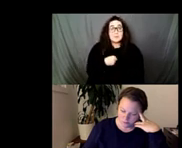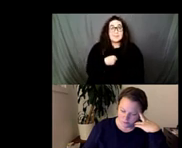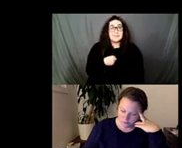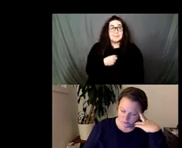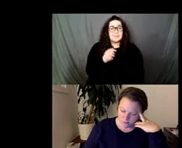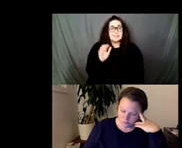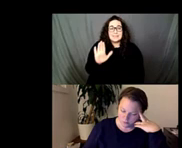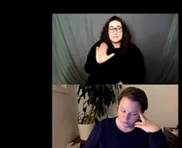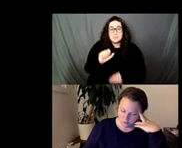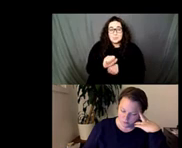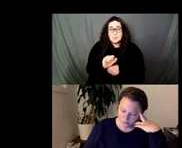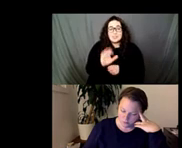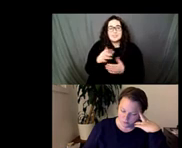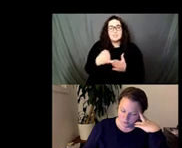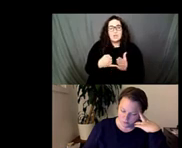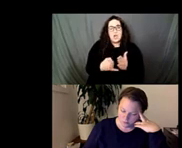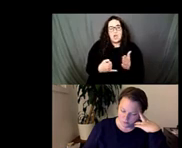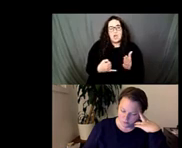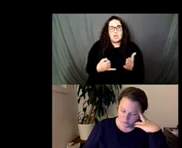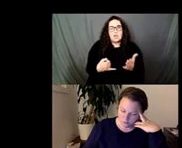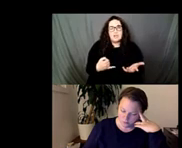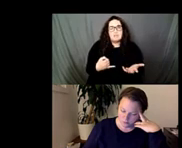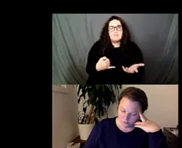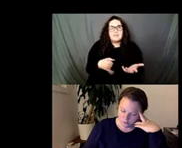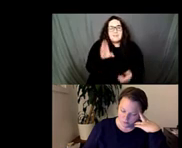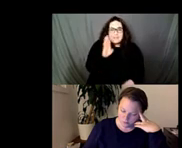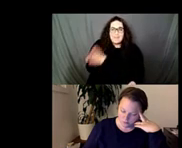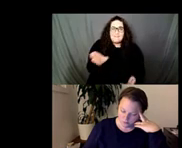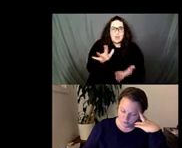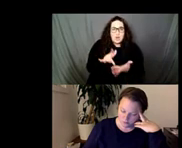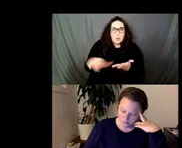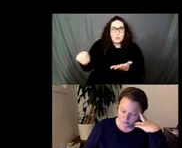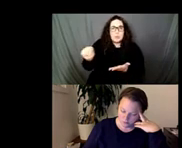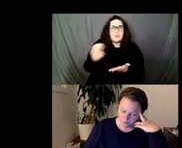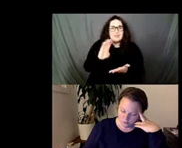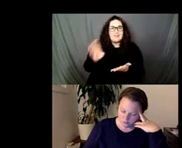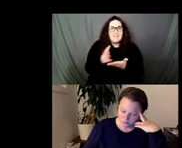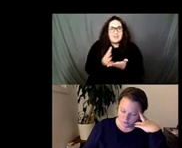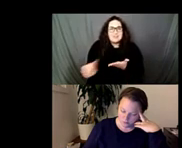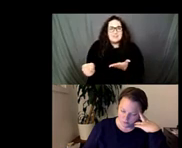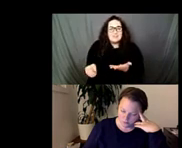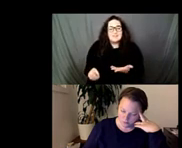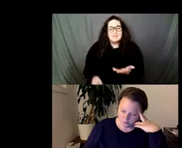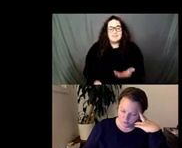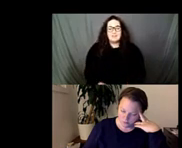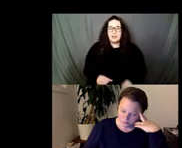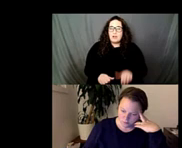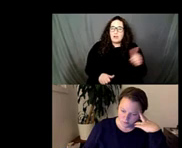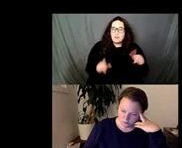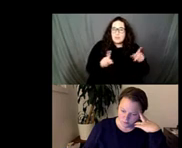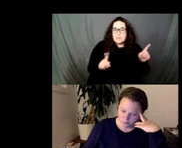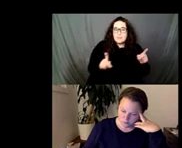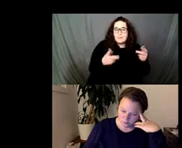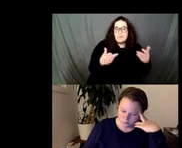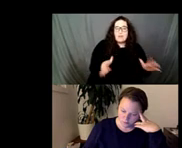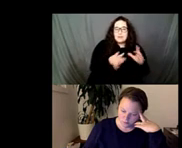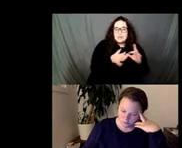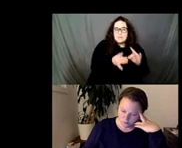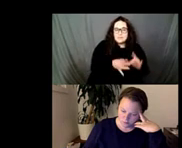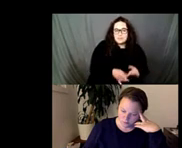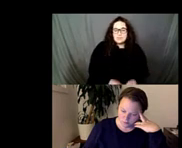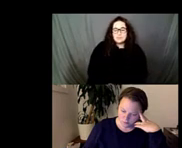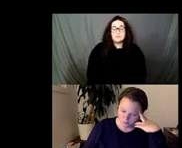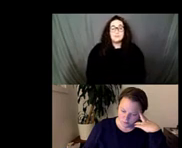that some of the other um people sharing today have have touched upon that um there there's a richness that the artist himself